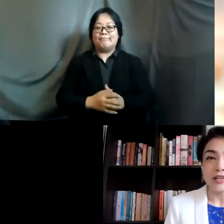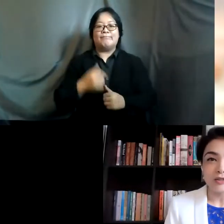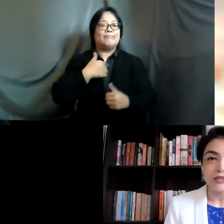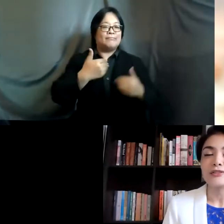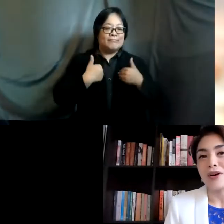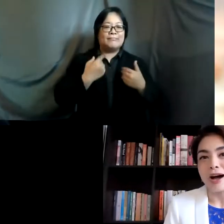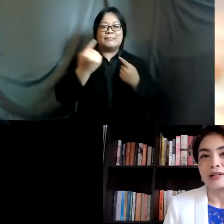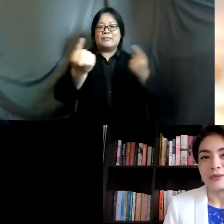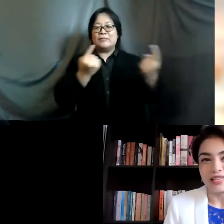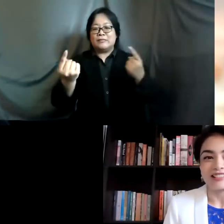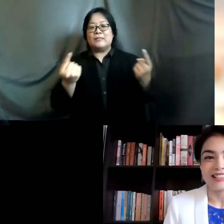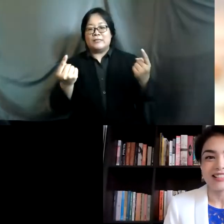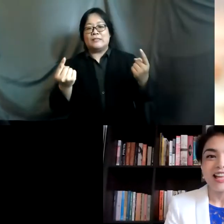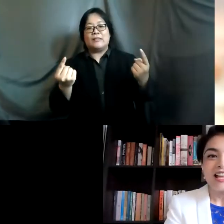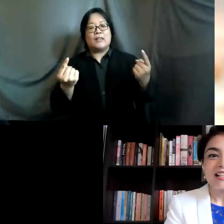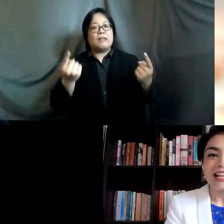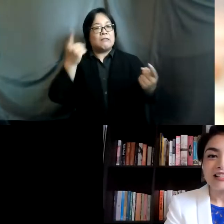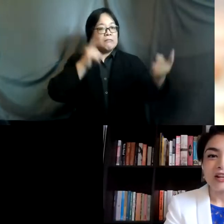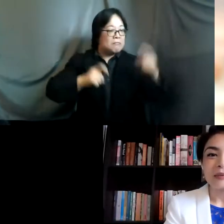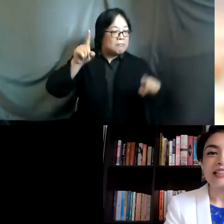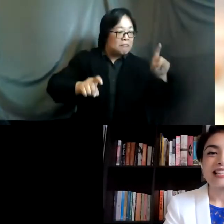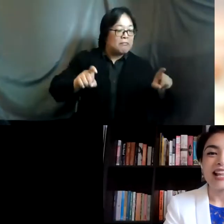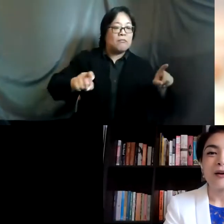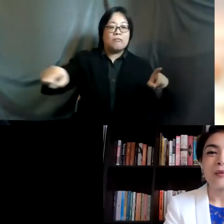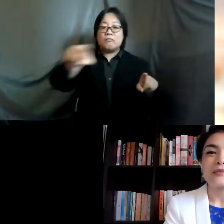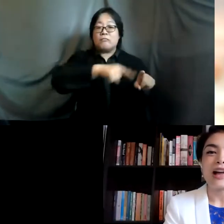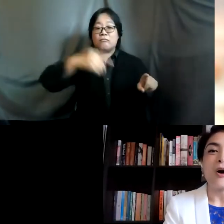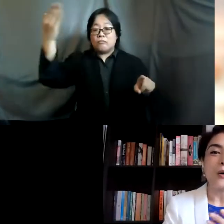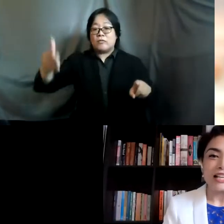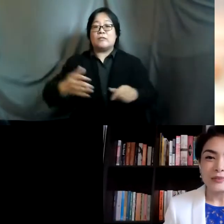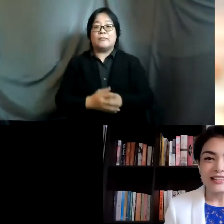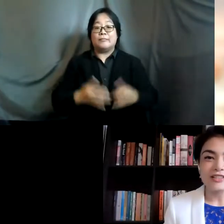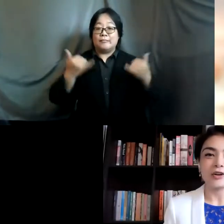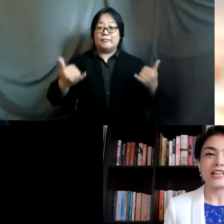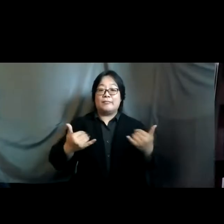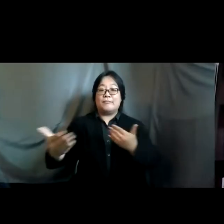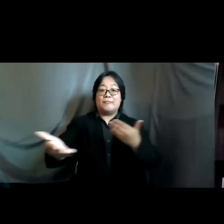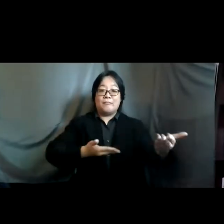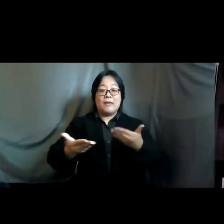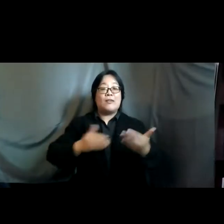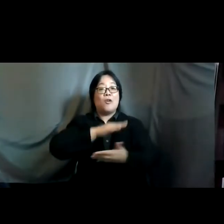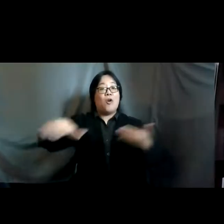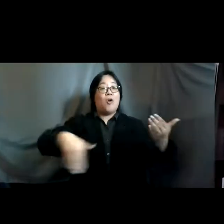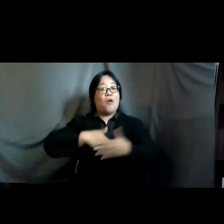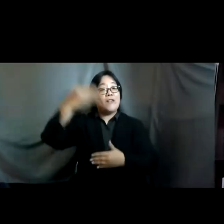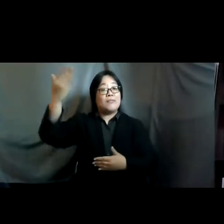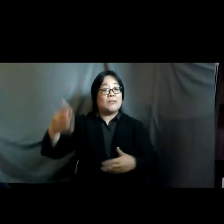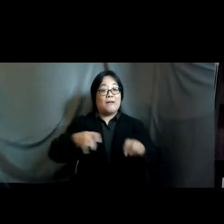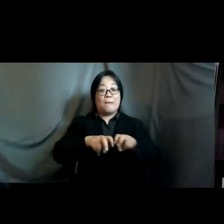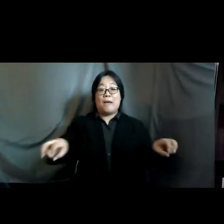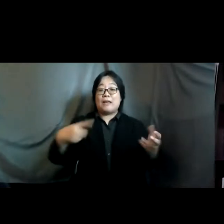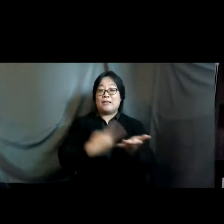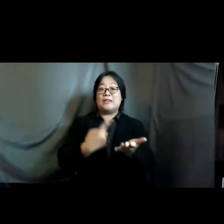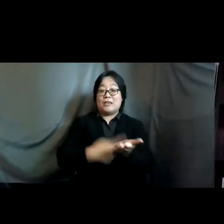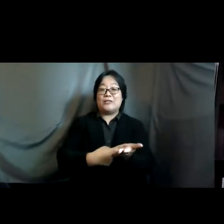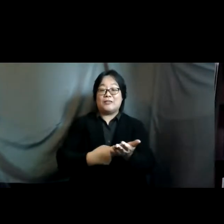thoughts and questions for our speakers ladies gentlemen let's now welcome back all our speakers joining us for the panel discussion on the main